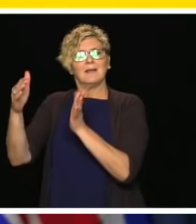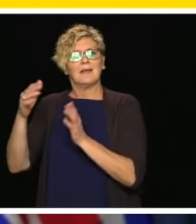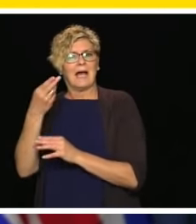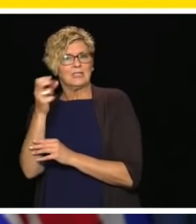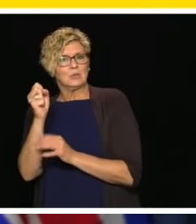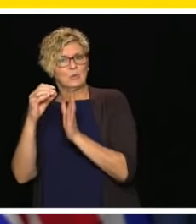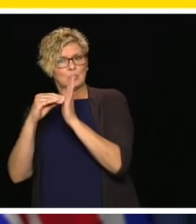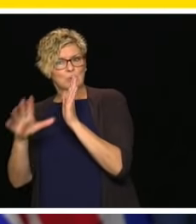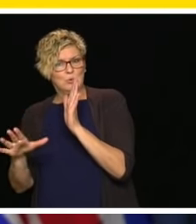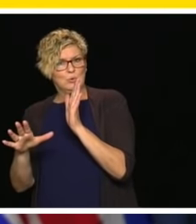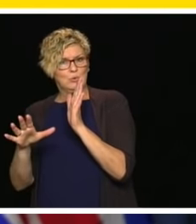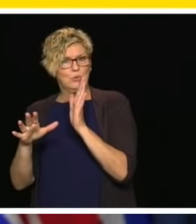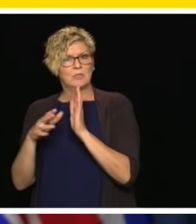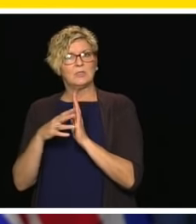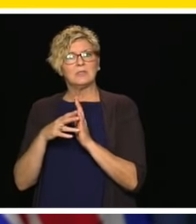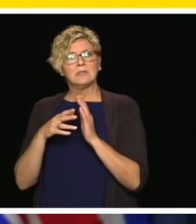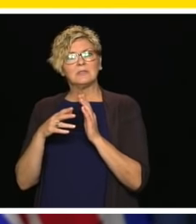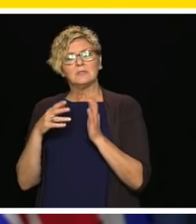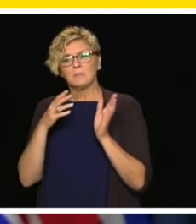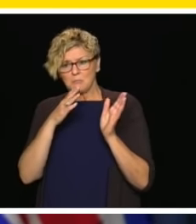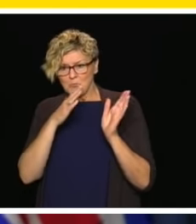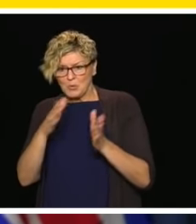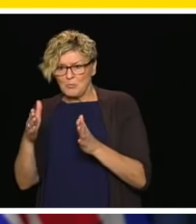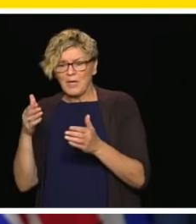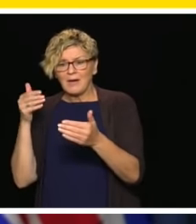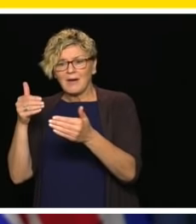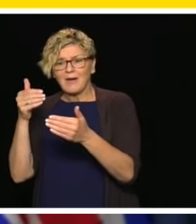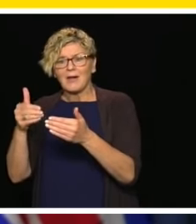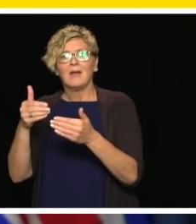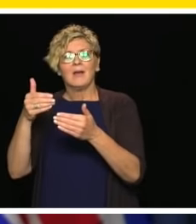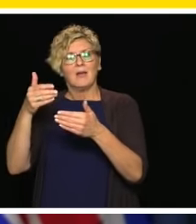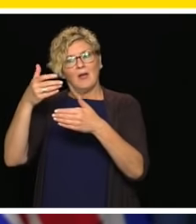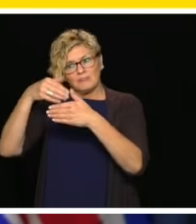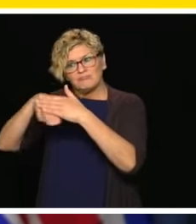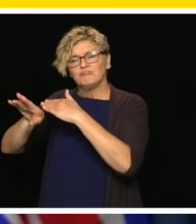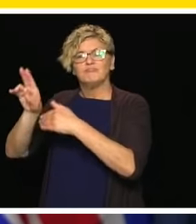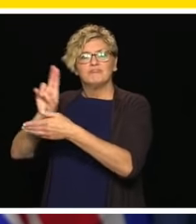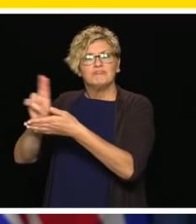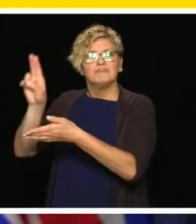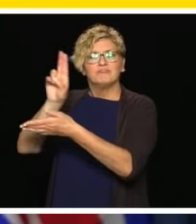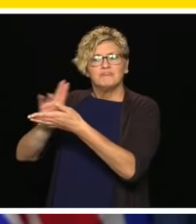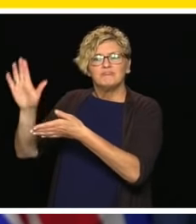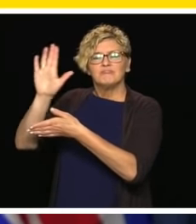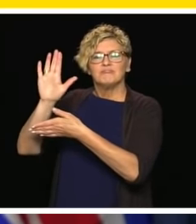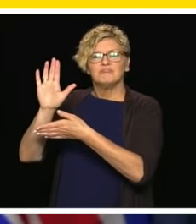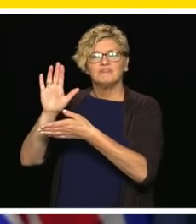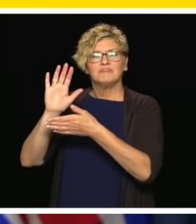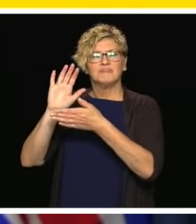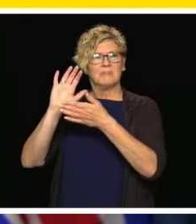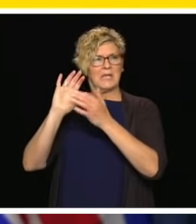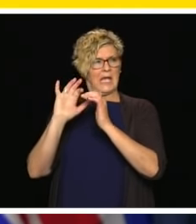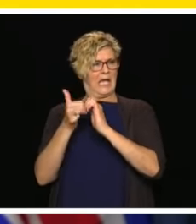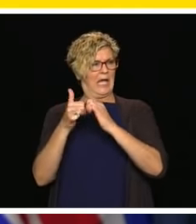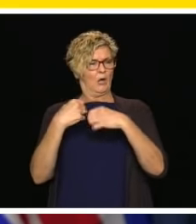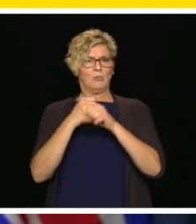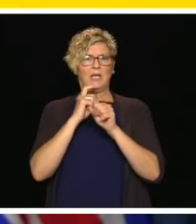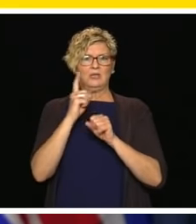post-secondary, how are you going to ensure that they're getting academically prepared consistently across the board